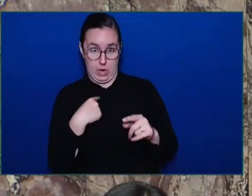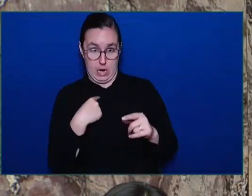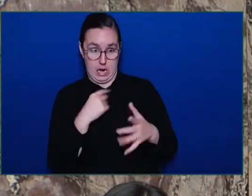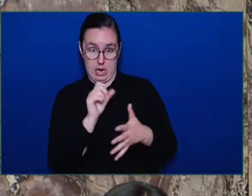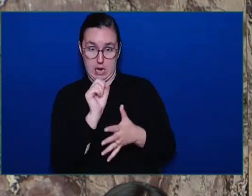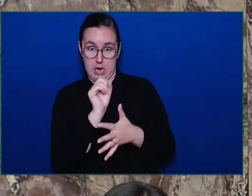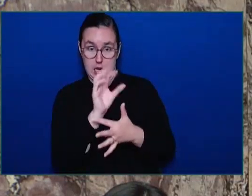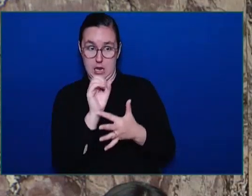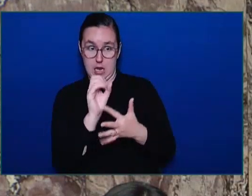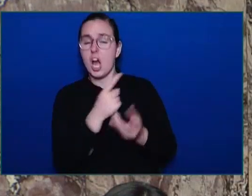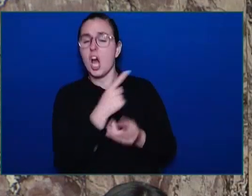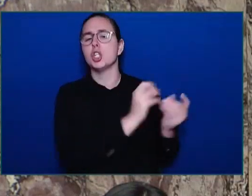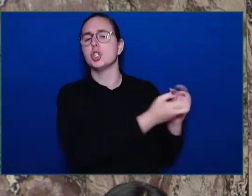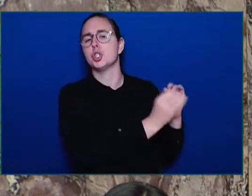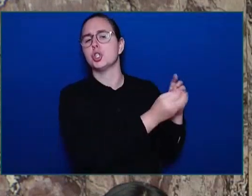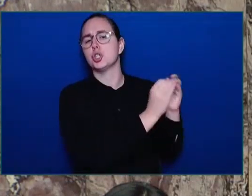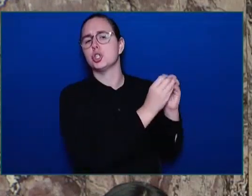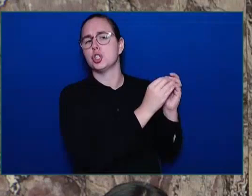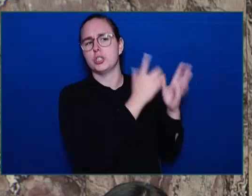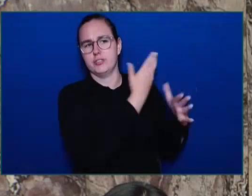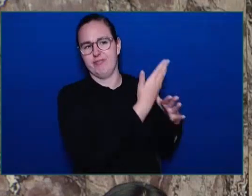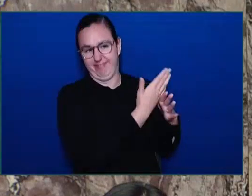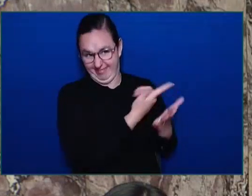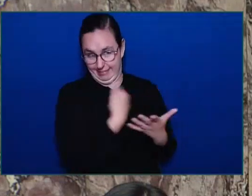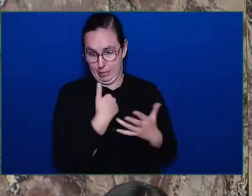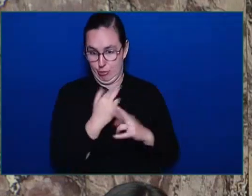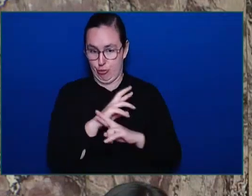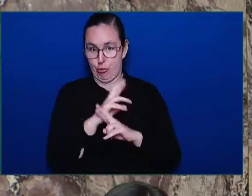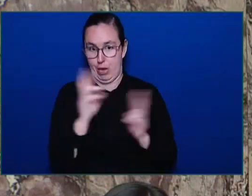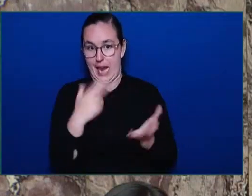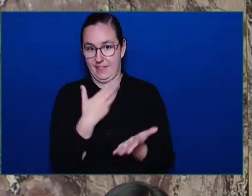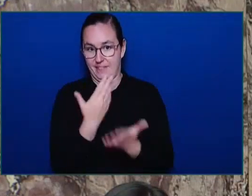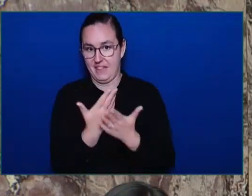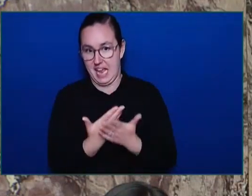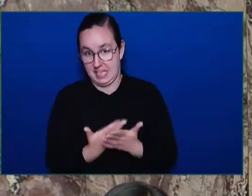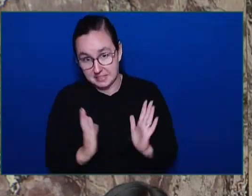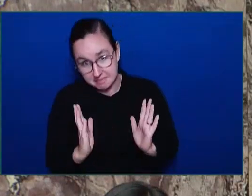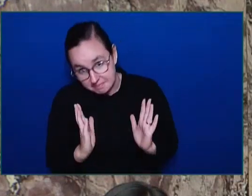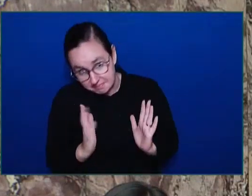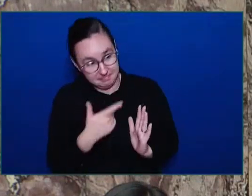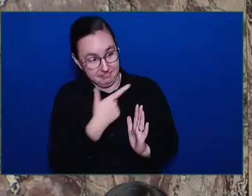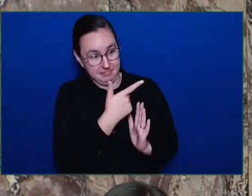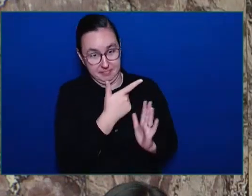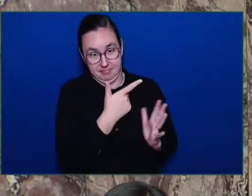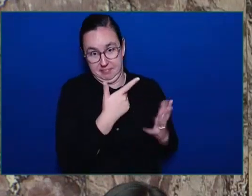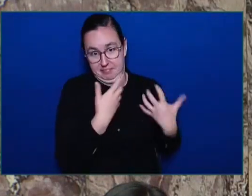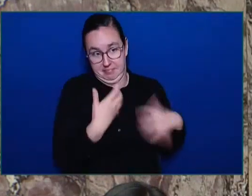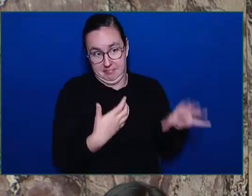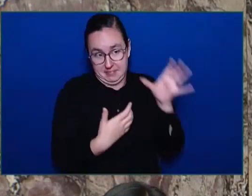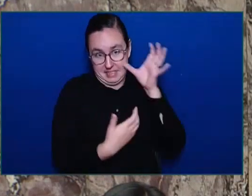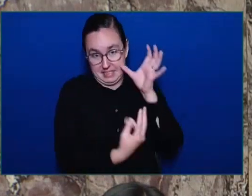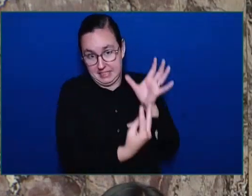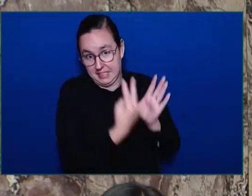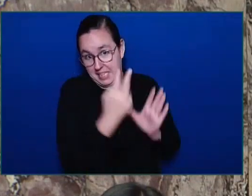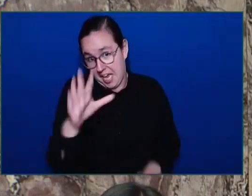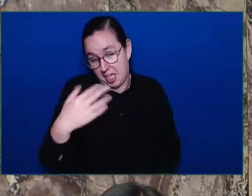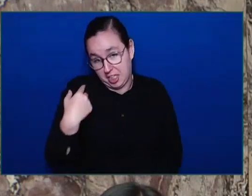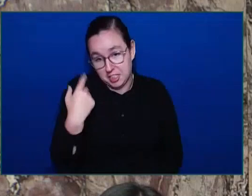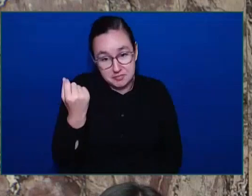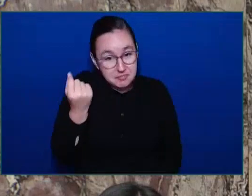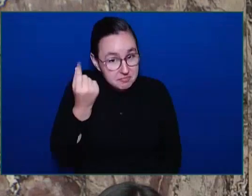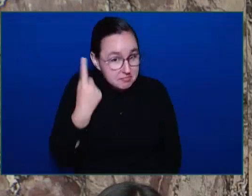to get all agitated, Honourable Speaker. And I can understand that, and I can understand that, Honourable Speaker. Because when you look,